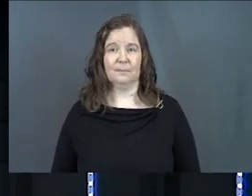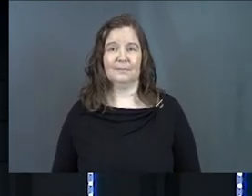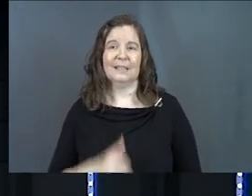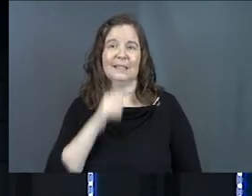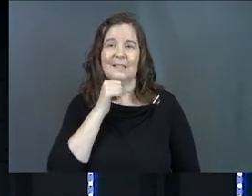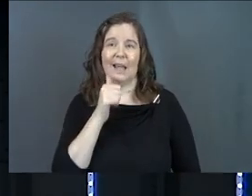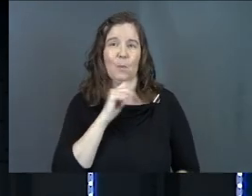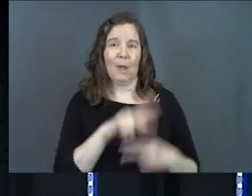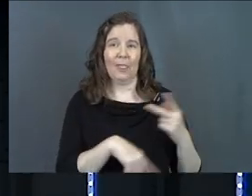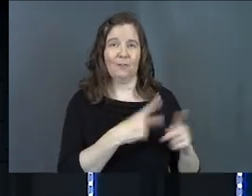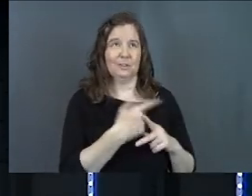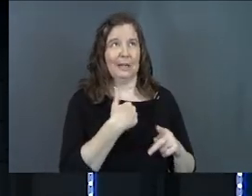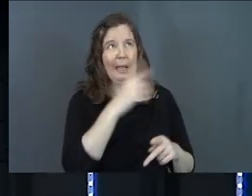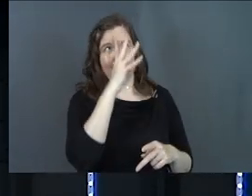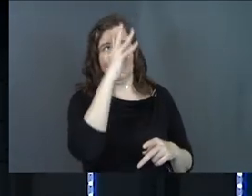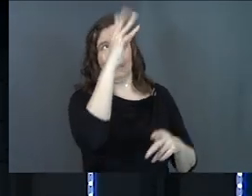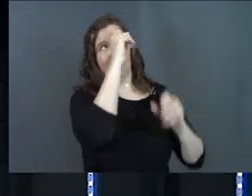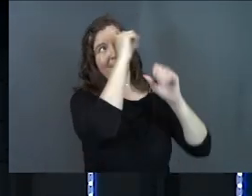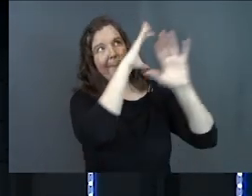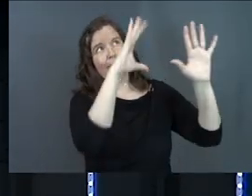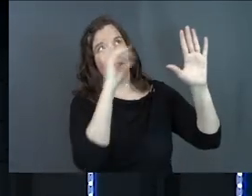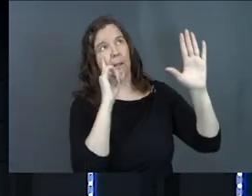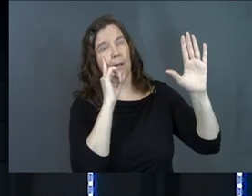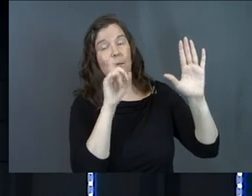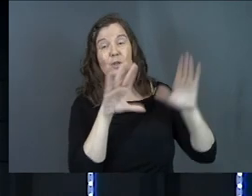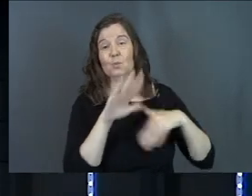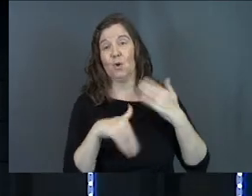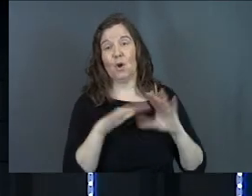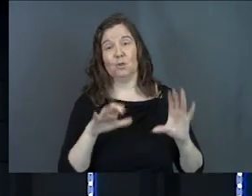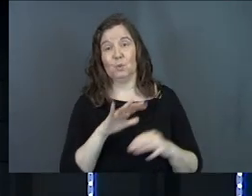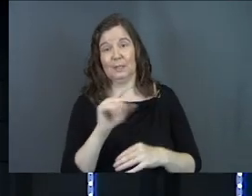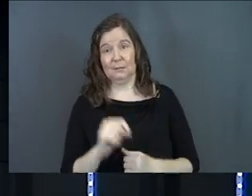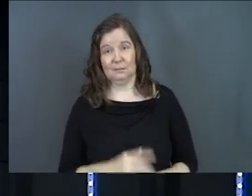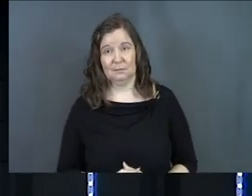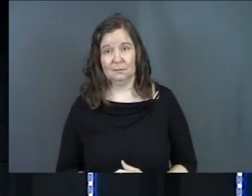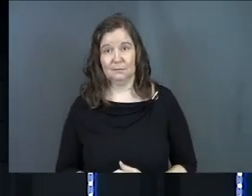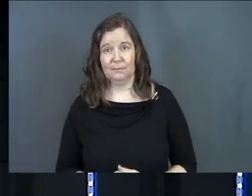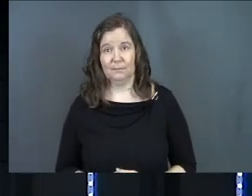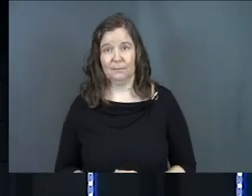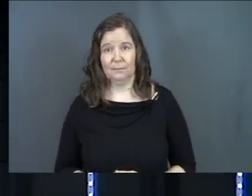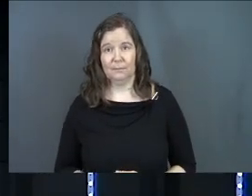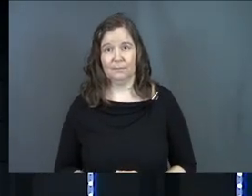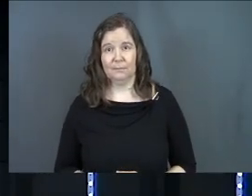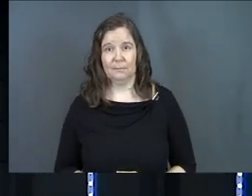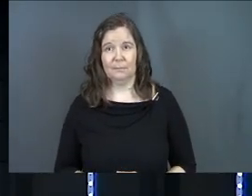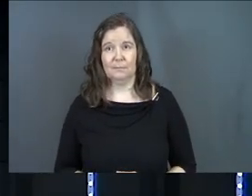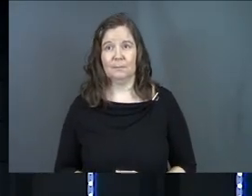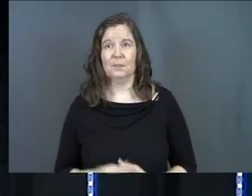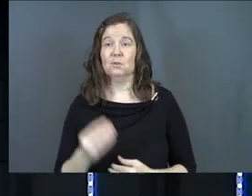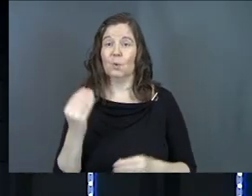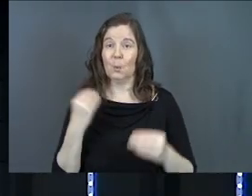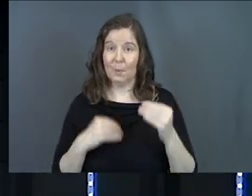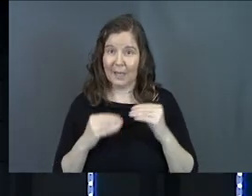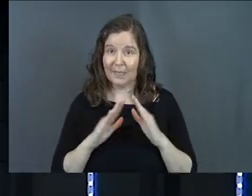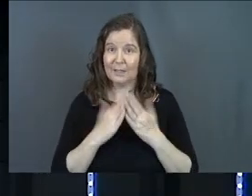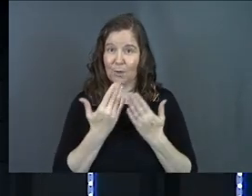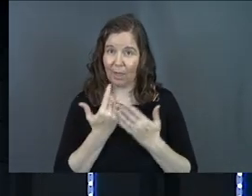Not with the version I've made up. Because we're all doing it. Yeah. Eat this book.